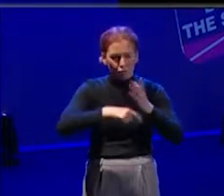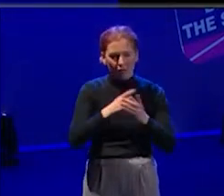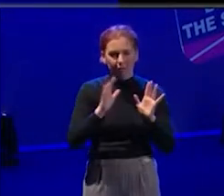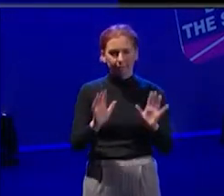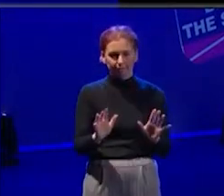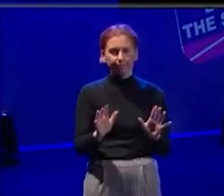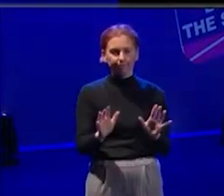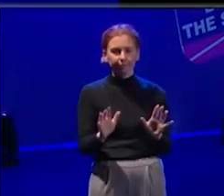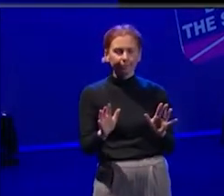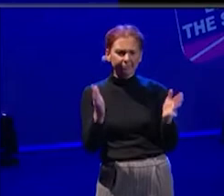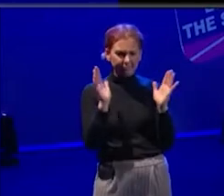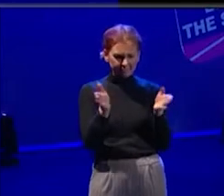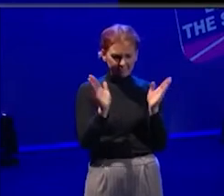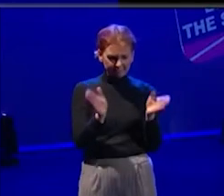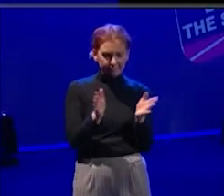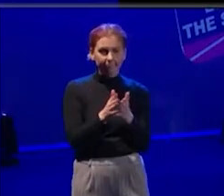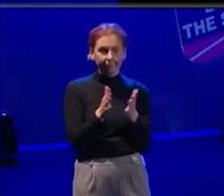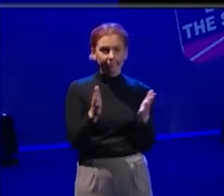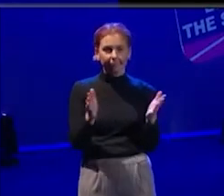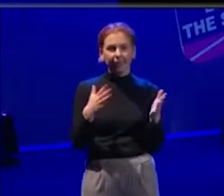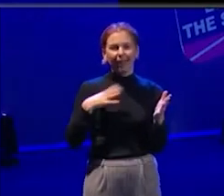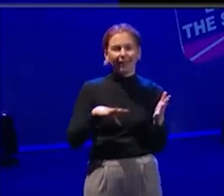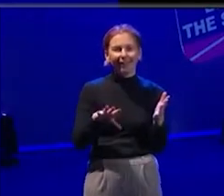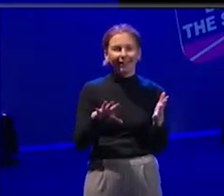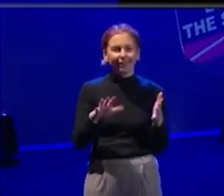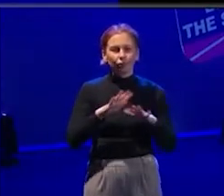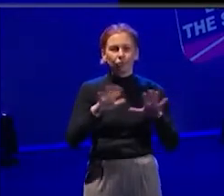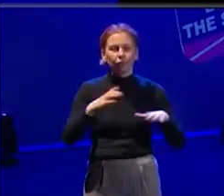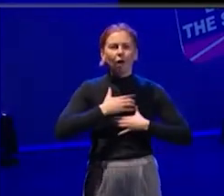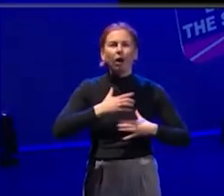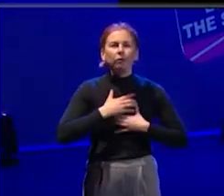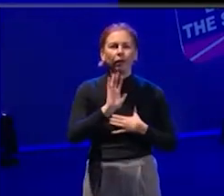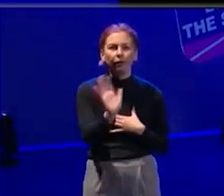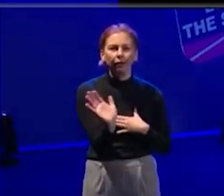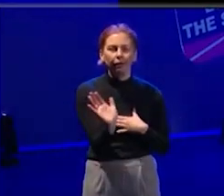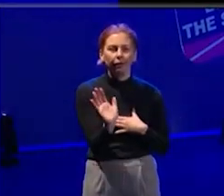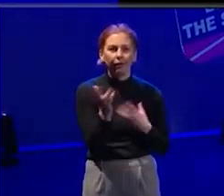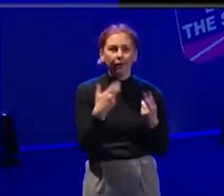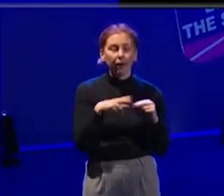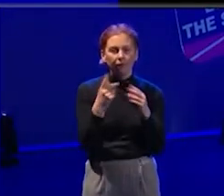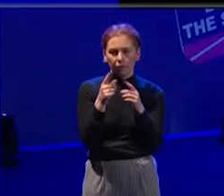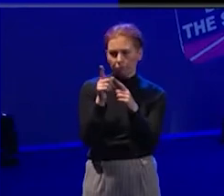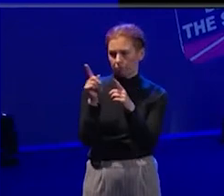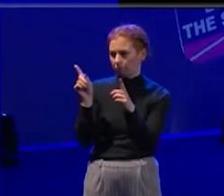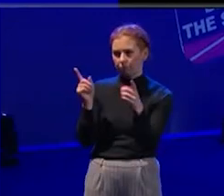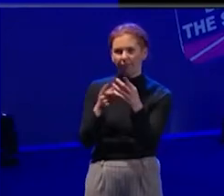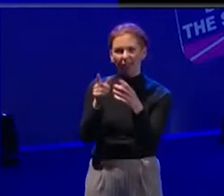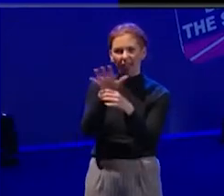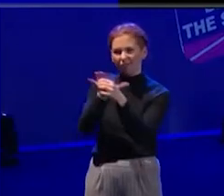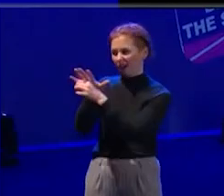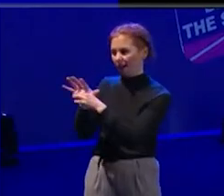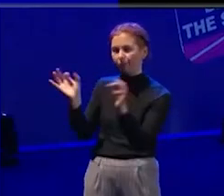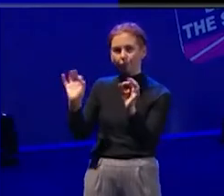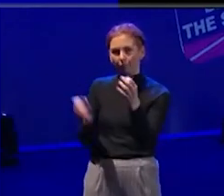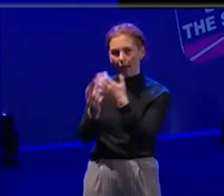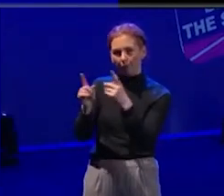quite fearless about it as well. So if it's, if it's not being done elsewhere, then, you know, you kind of need to ask